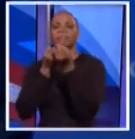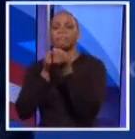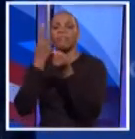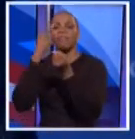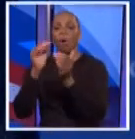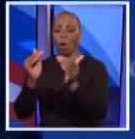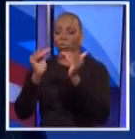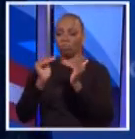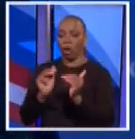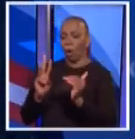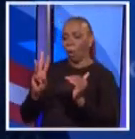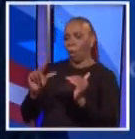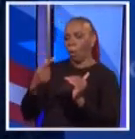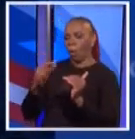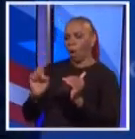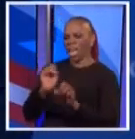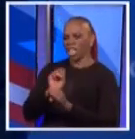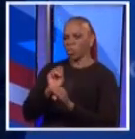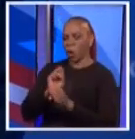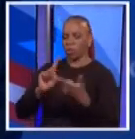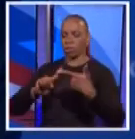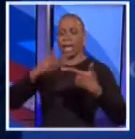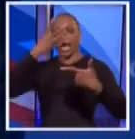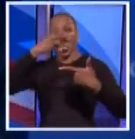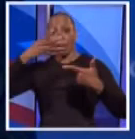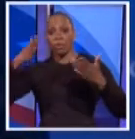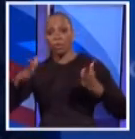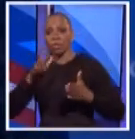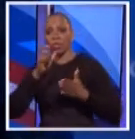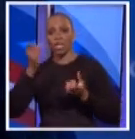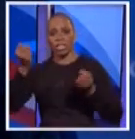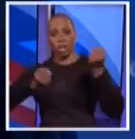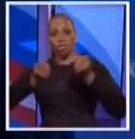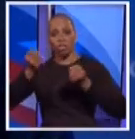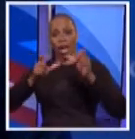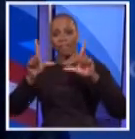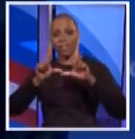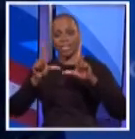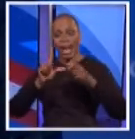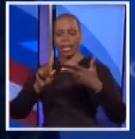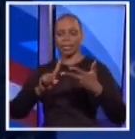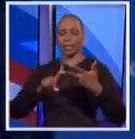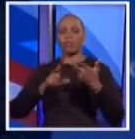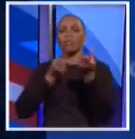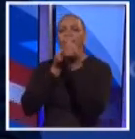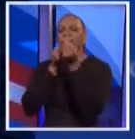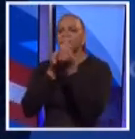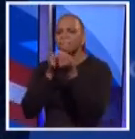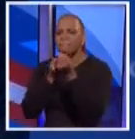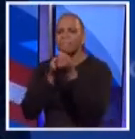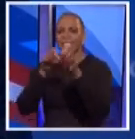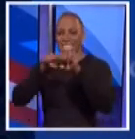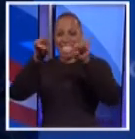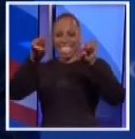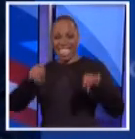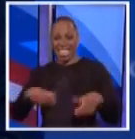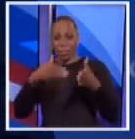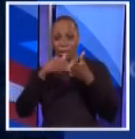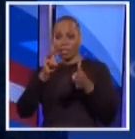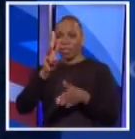who weren't being paid. Fighting for immigrants who needed a driver's license. Fighting against a system on Wall Street that was cheating the public.